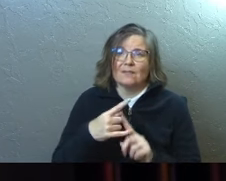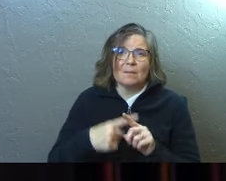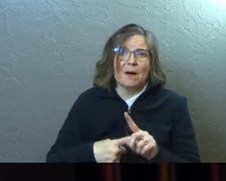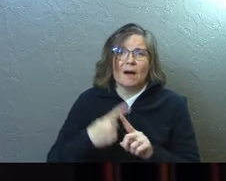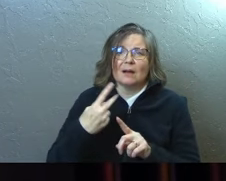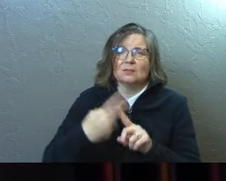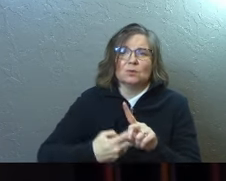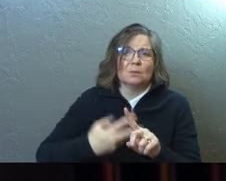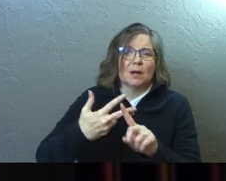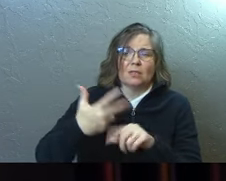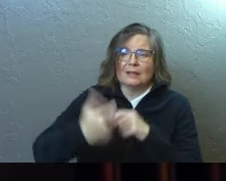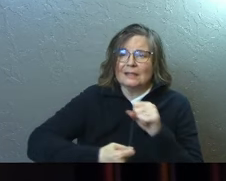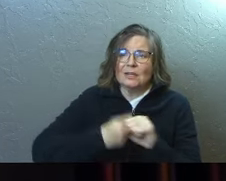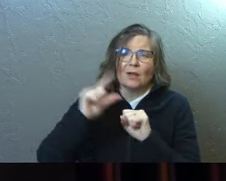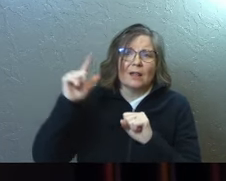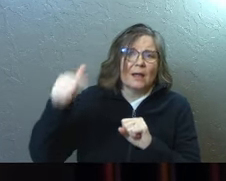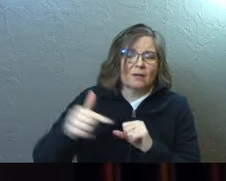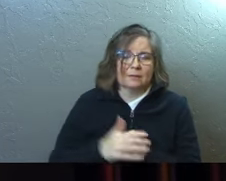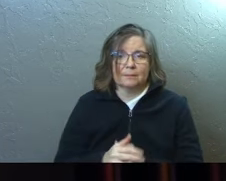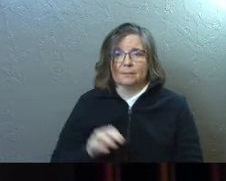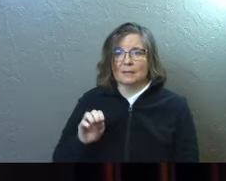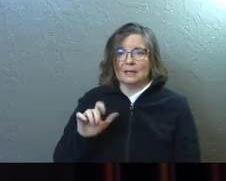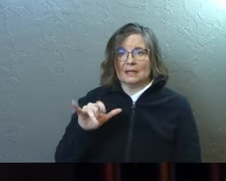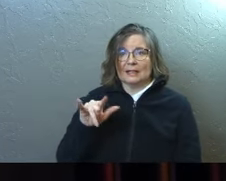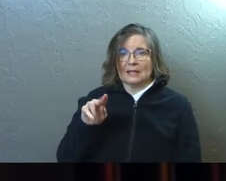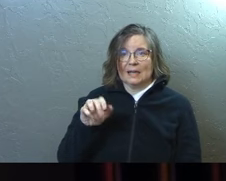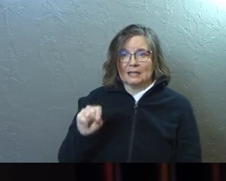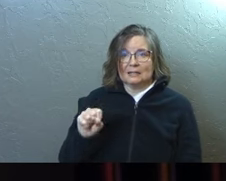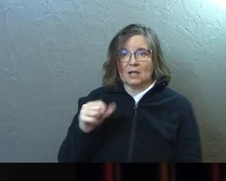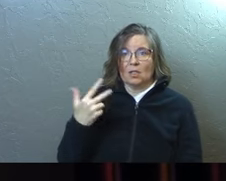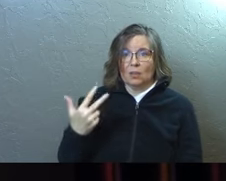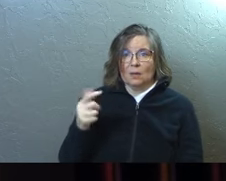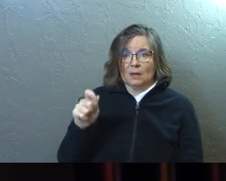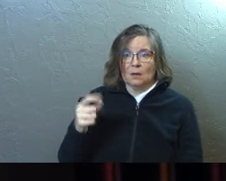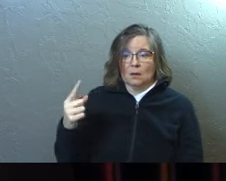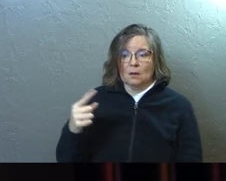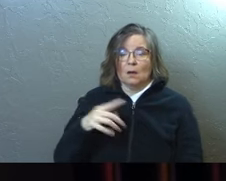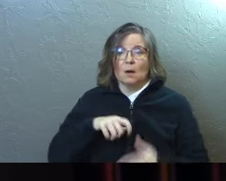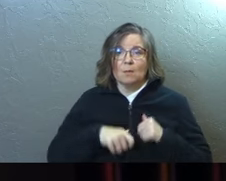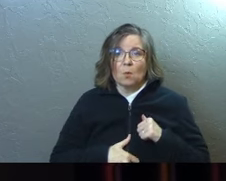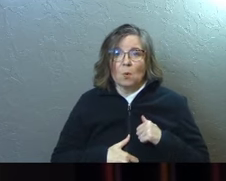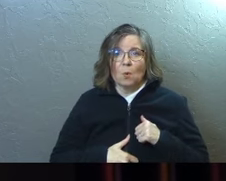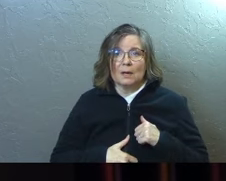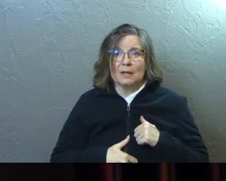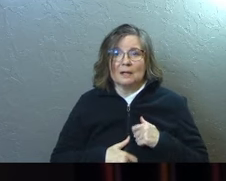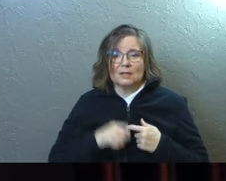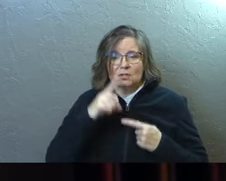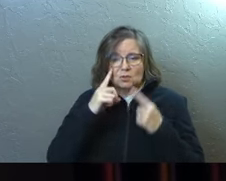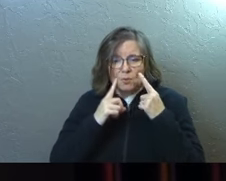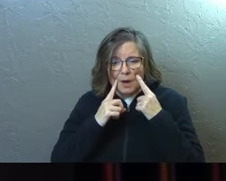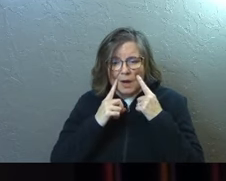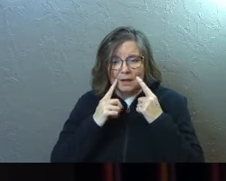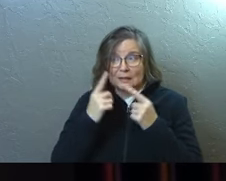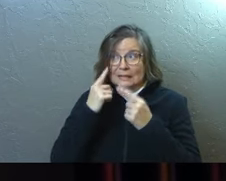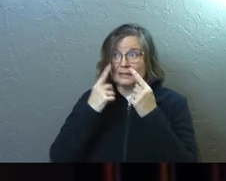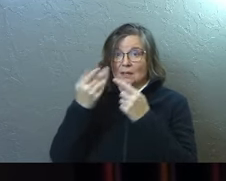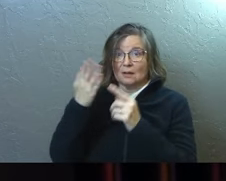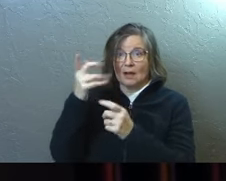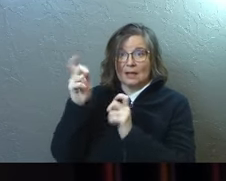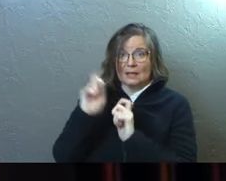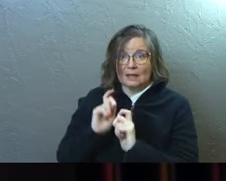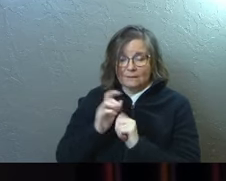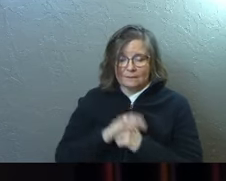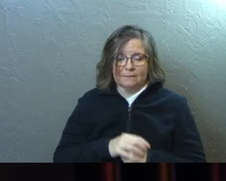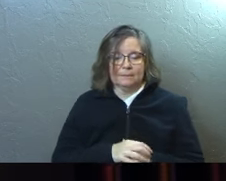months or years later. Ecclesiastes 3 verse 1, morning is crying the tears that God gives you. For everything there is a